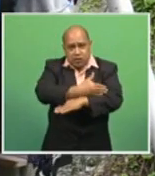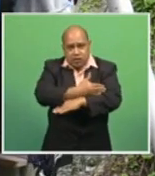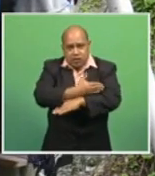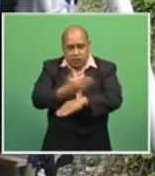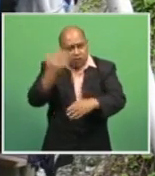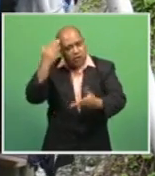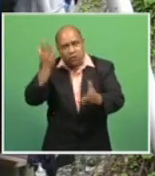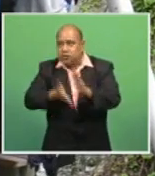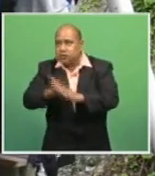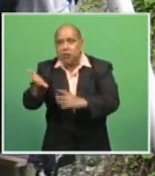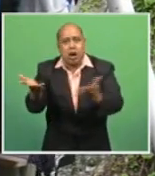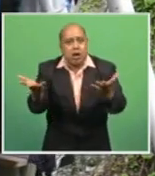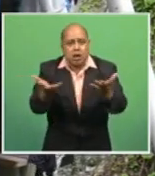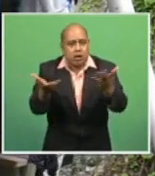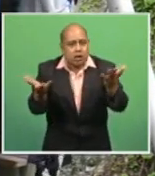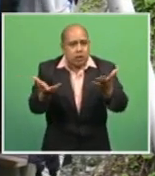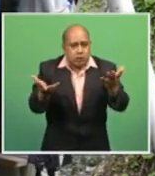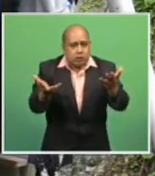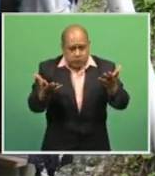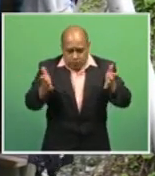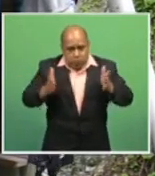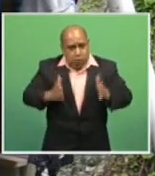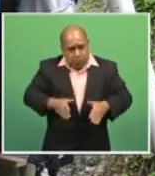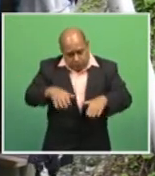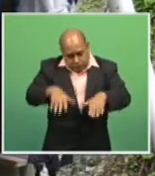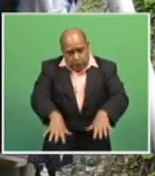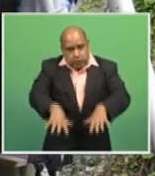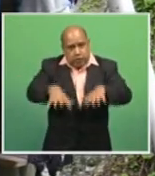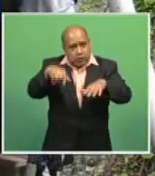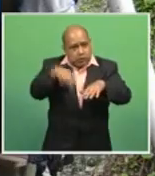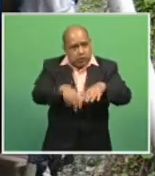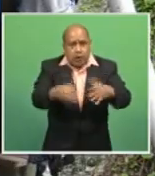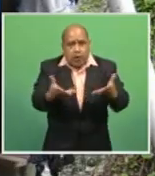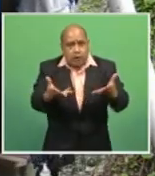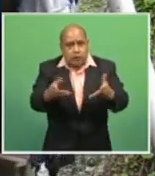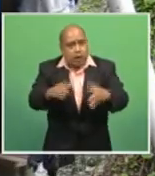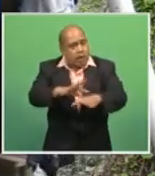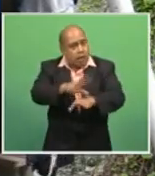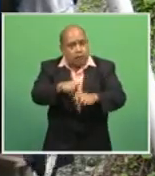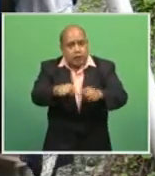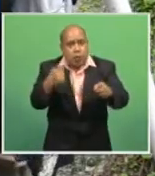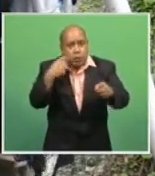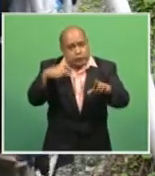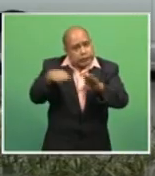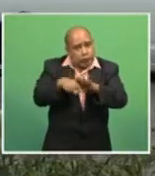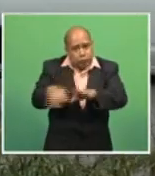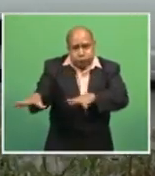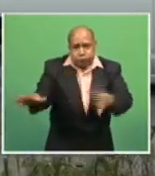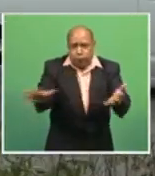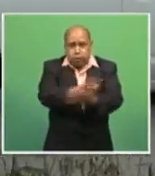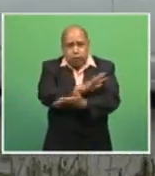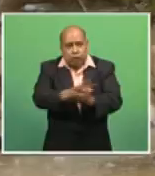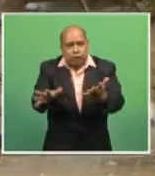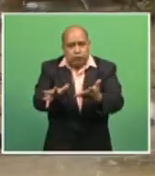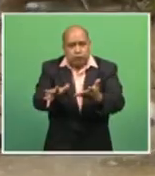our house gets flooded and everything gets damaged and we don't even have anyone to help us.